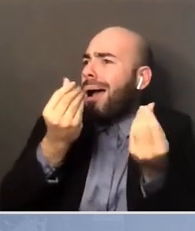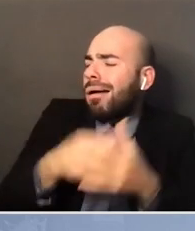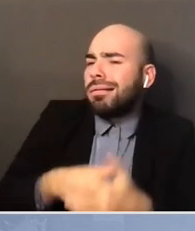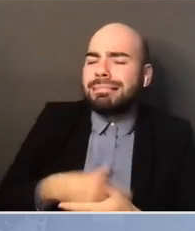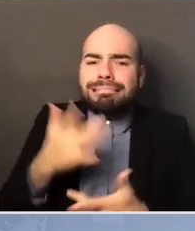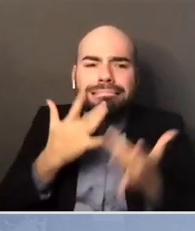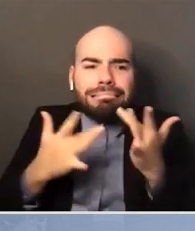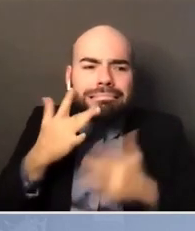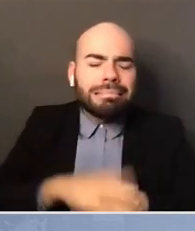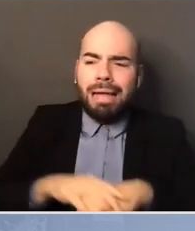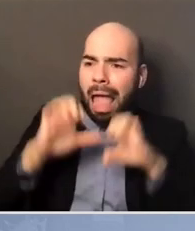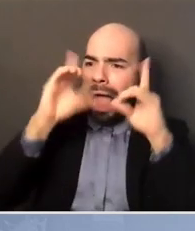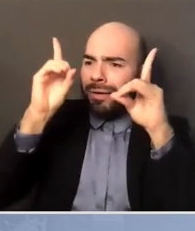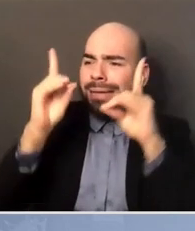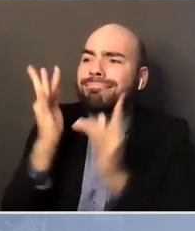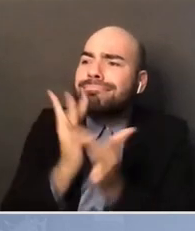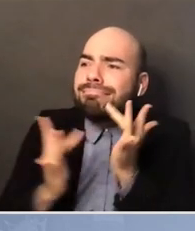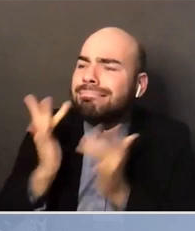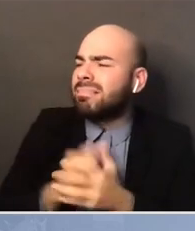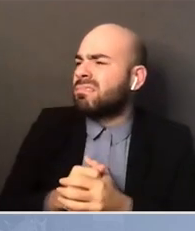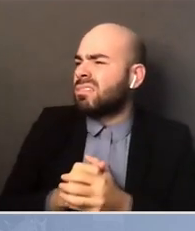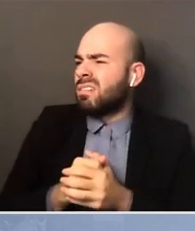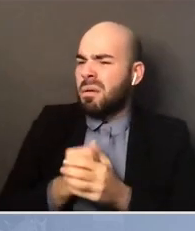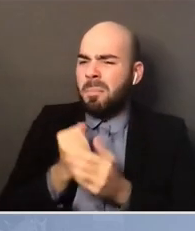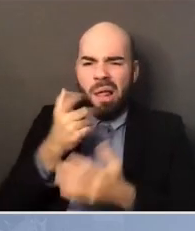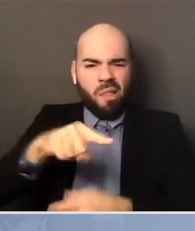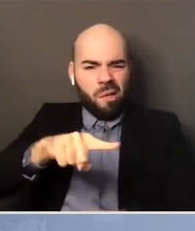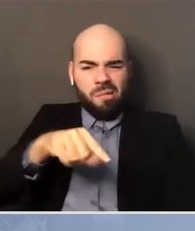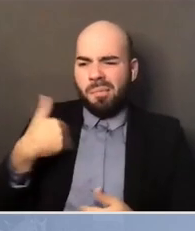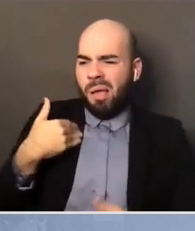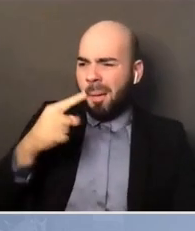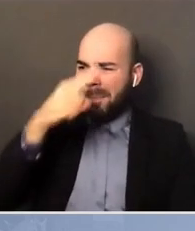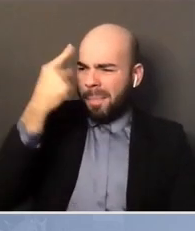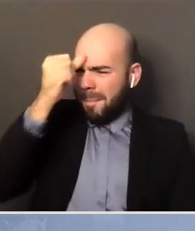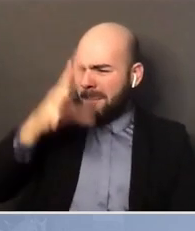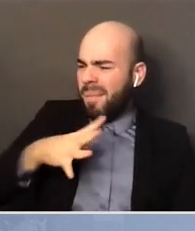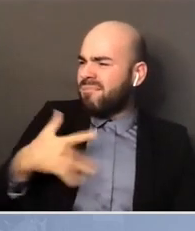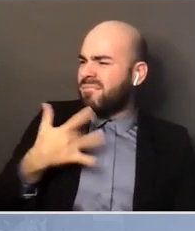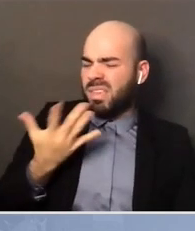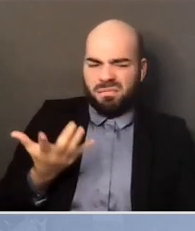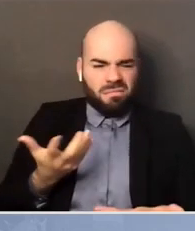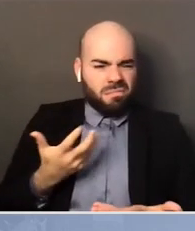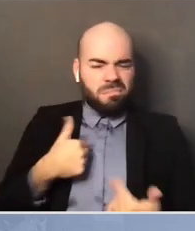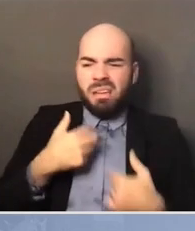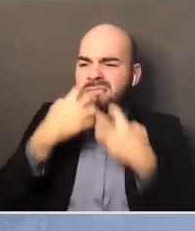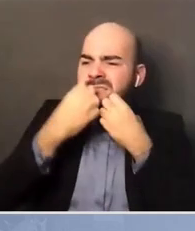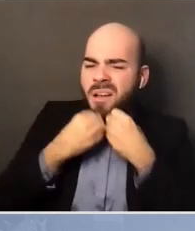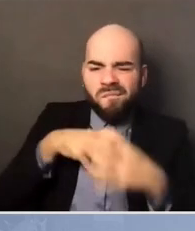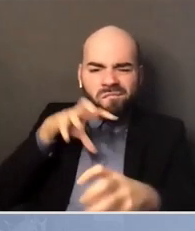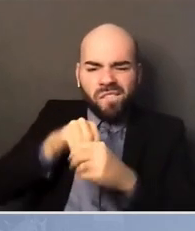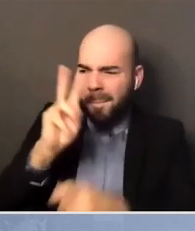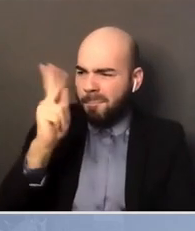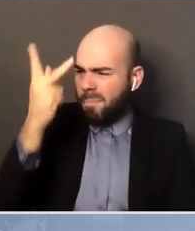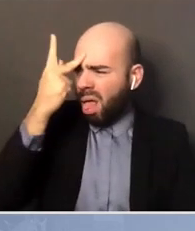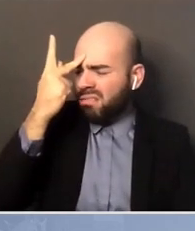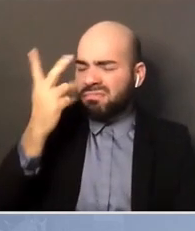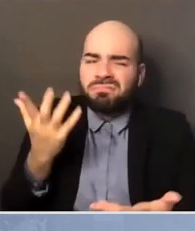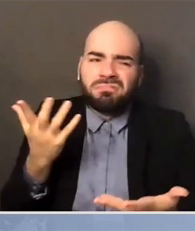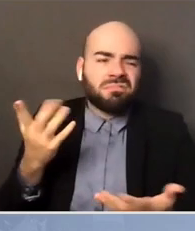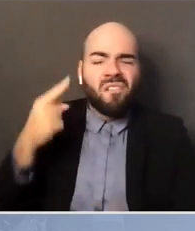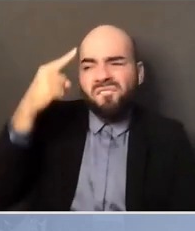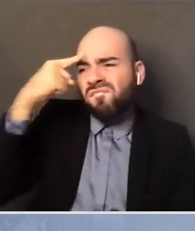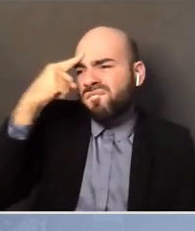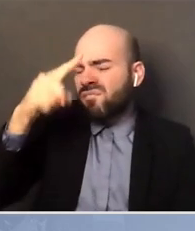I care about the political, being politically engaged? Why should I care about being involved? Given our atmosphere,